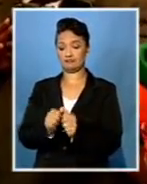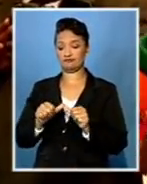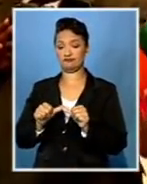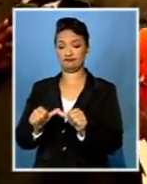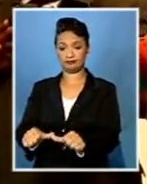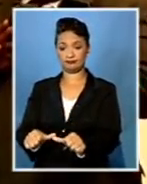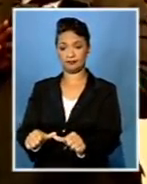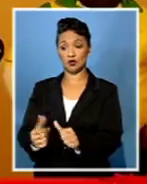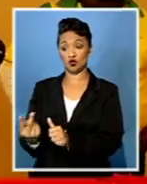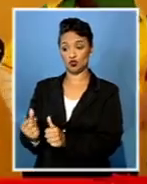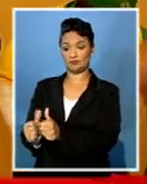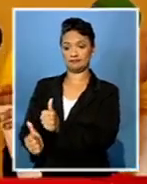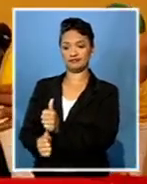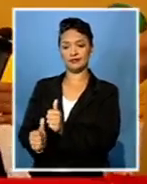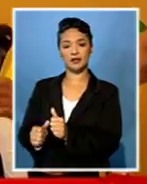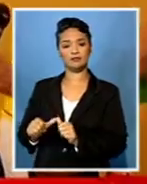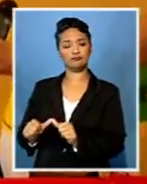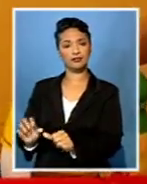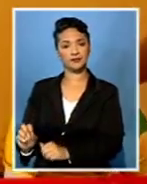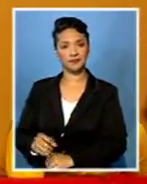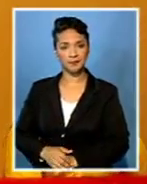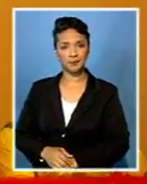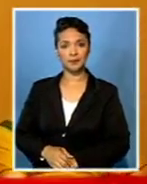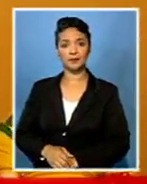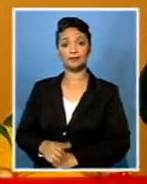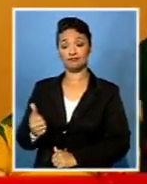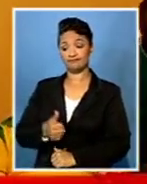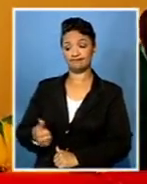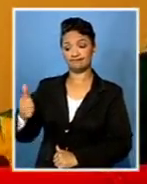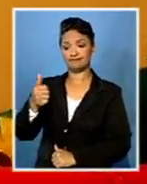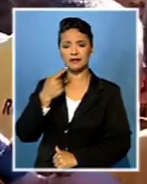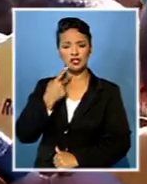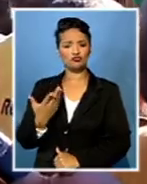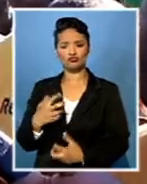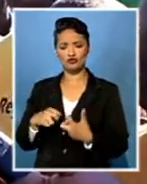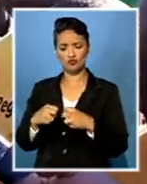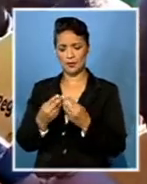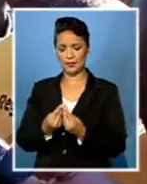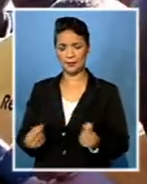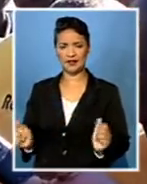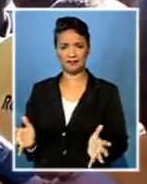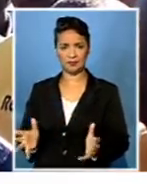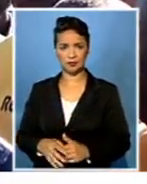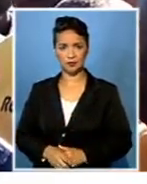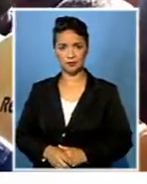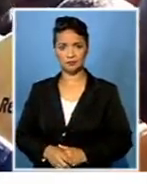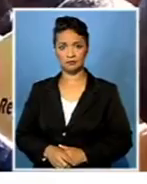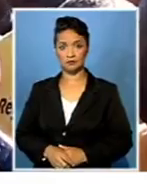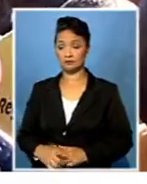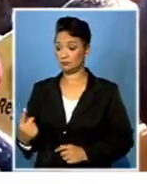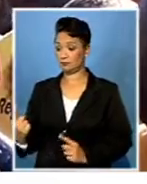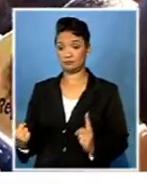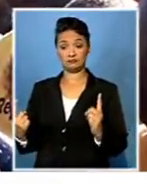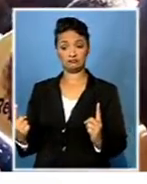deputy, Mongameili Bobani. The UDM leader says the hatchet has been buried. Bobani and Trollip